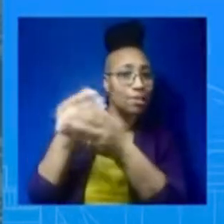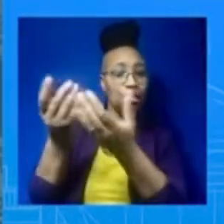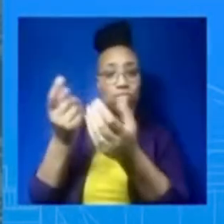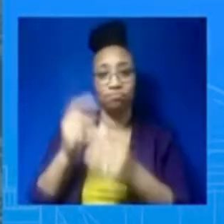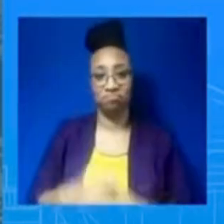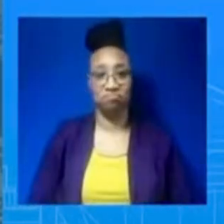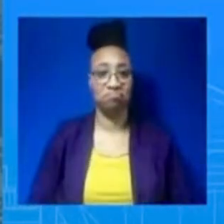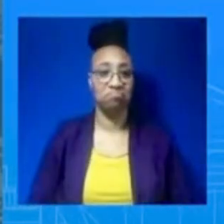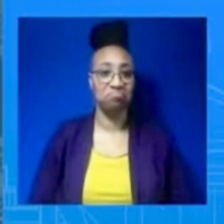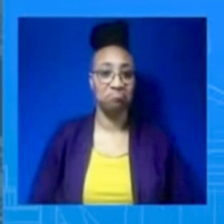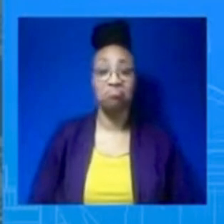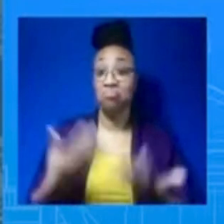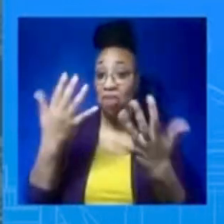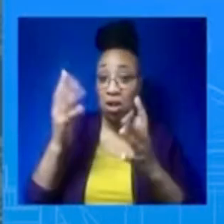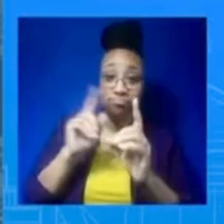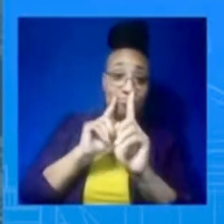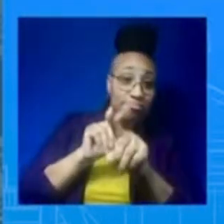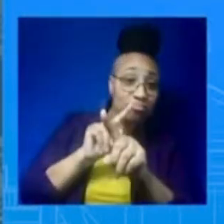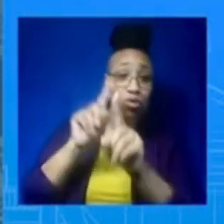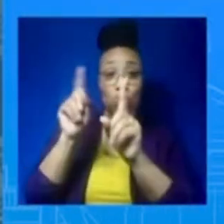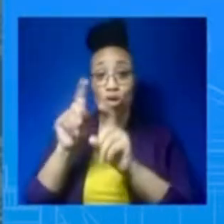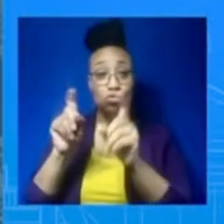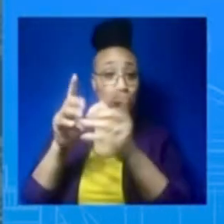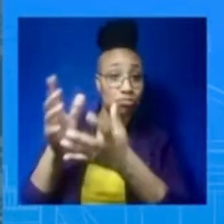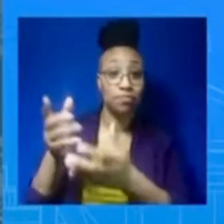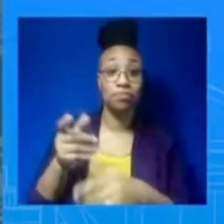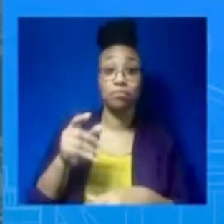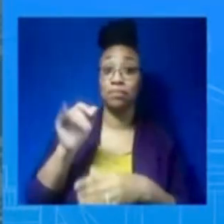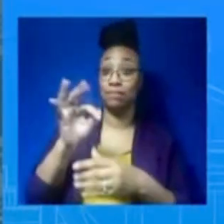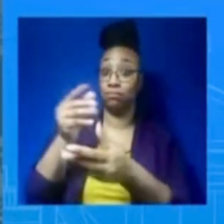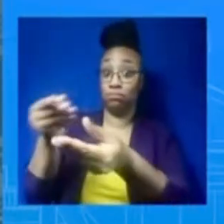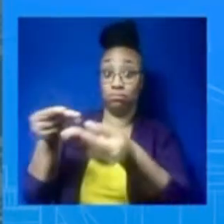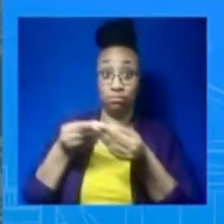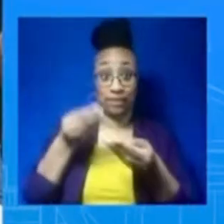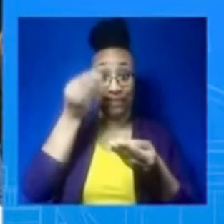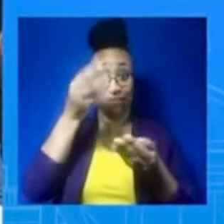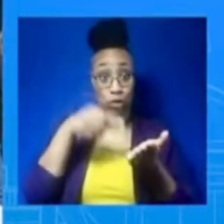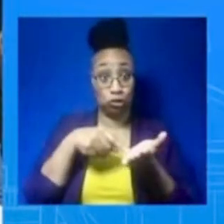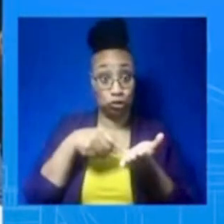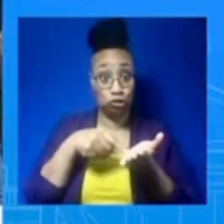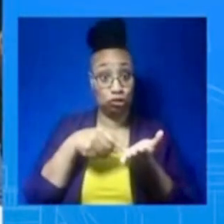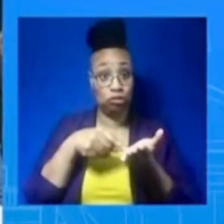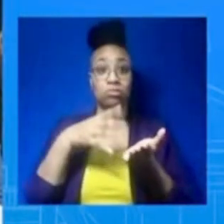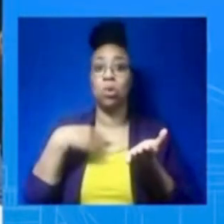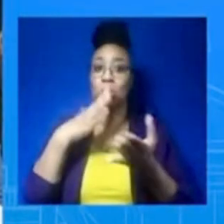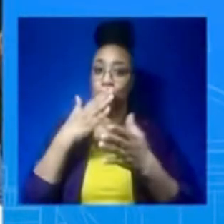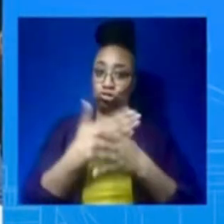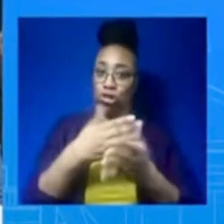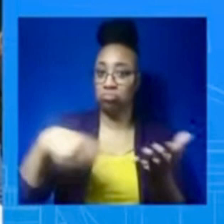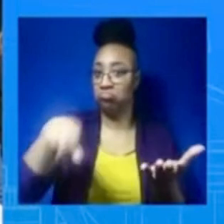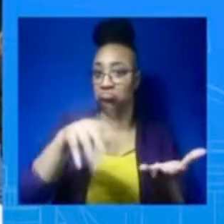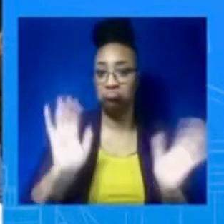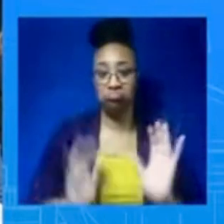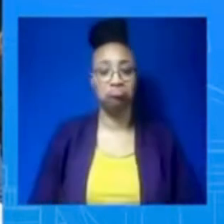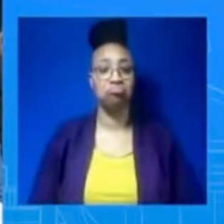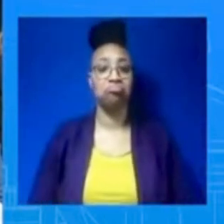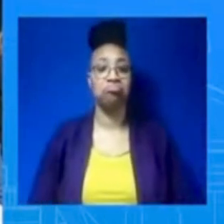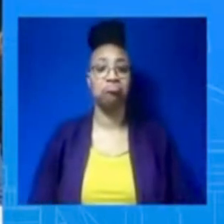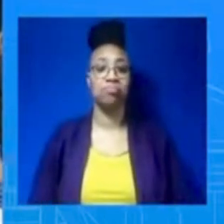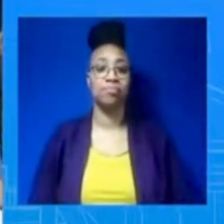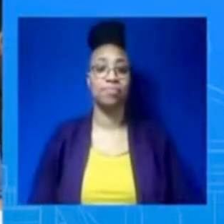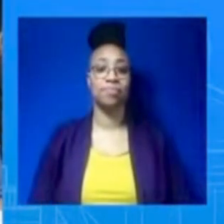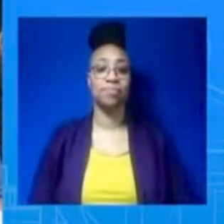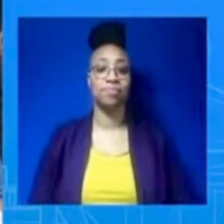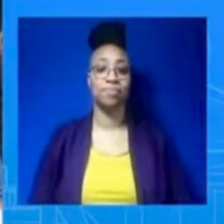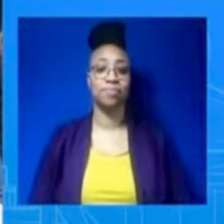Certainly we'll take a look at the letter, so I will let them speak to this. And what's the status of the administration's own internal review? Does a lot of talk about